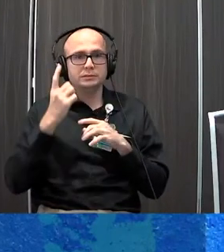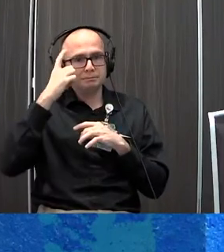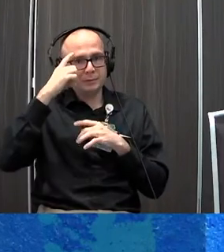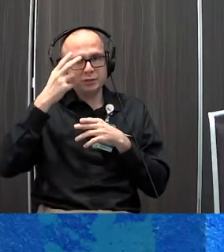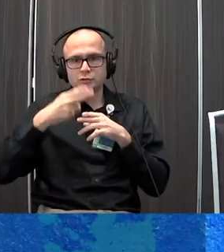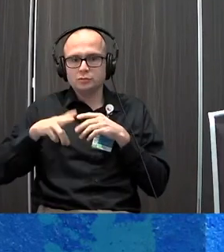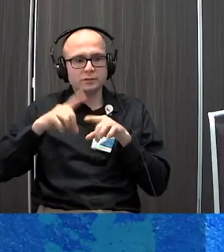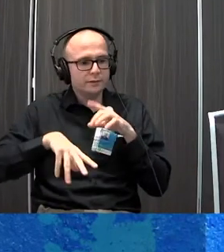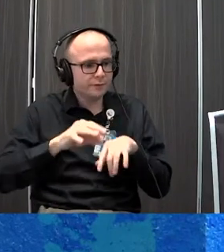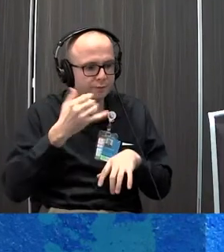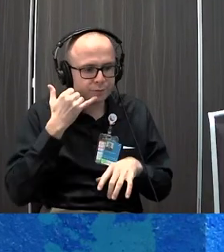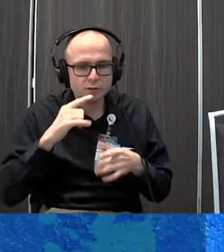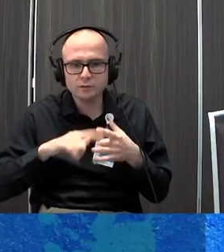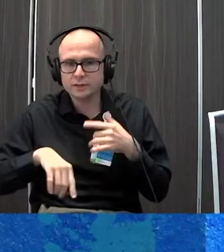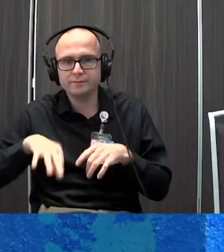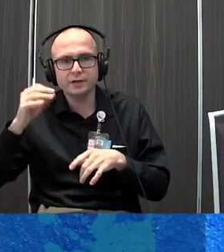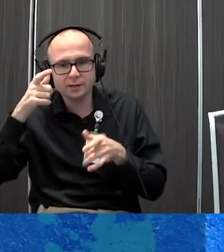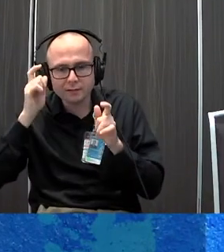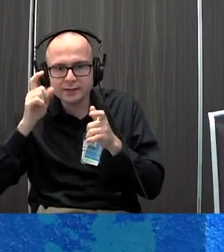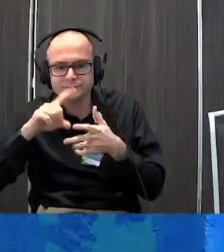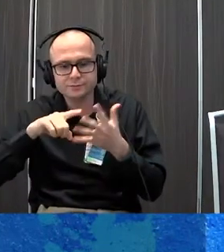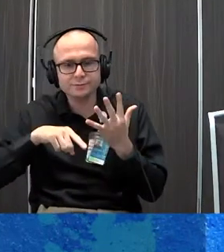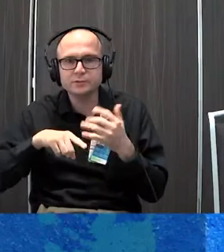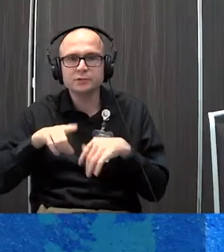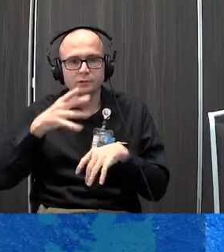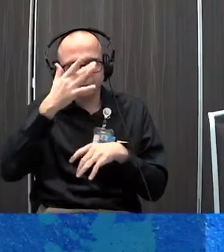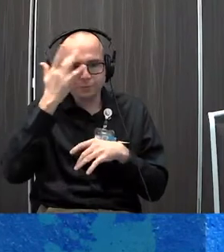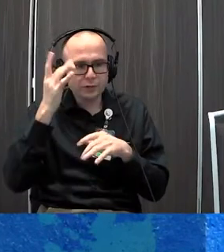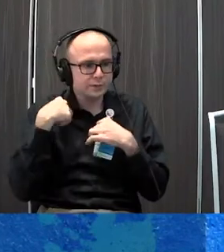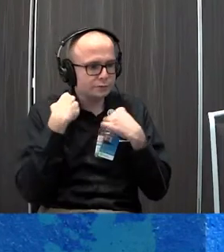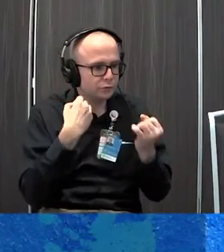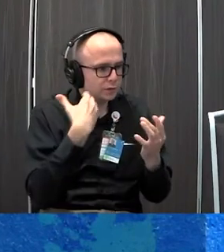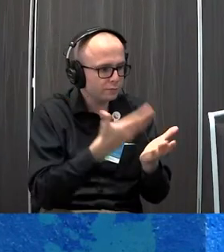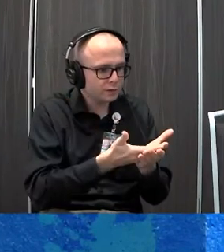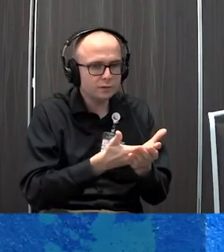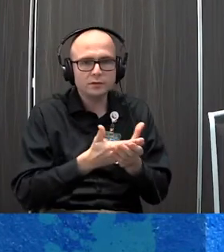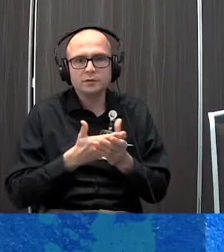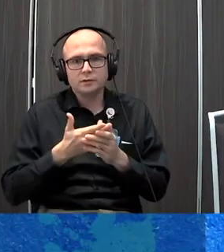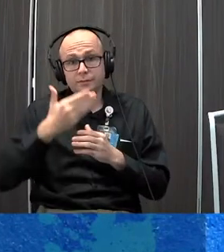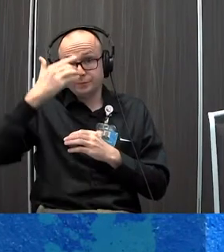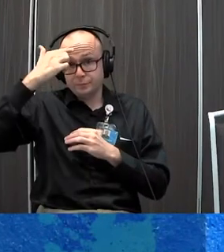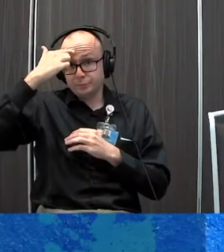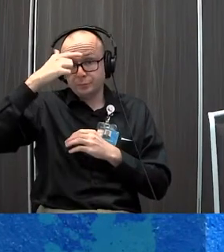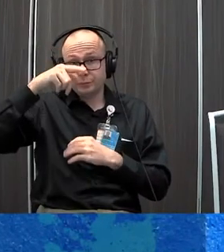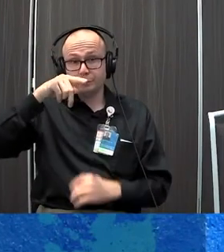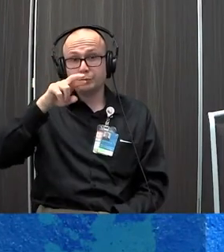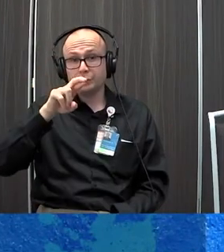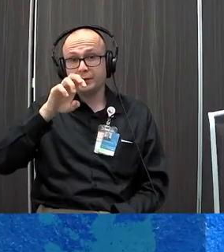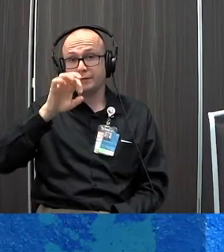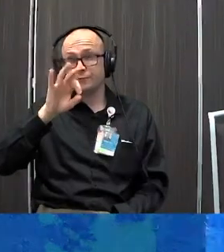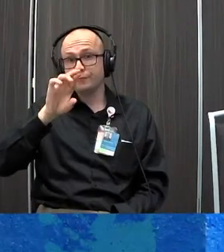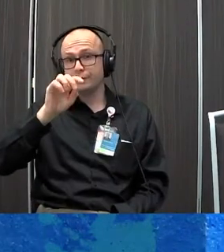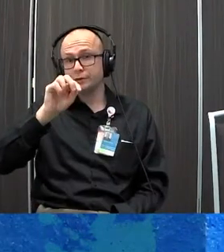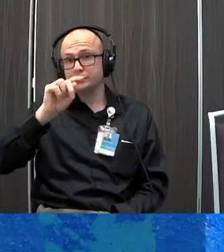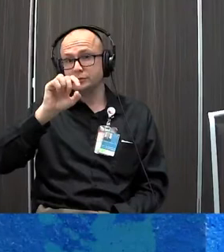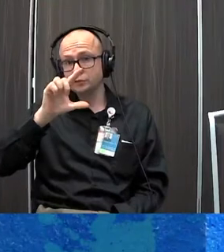memory. You can't find your phone. You can't find your glasses. You forget that you drove somewhere. Our prefrontal cortex also shrinks under high